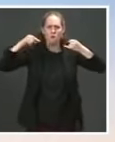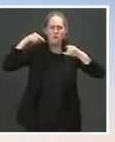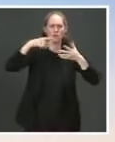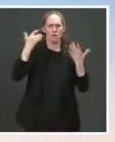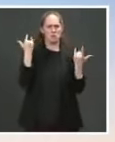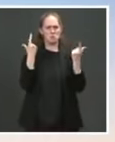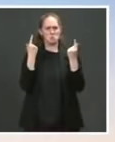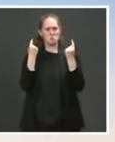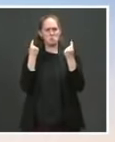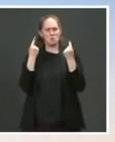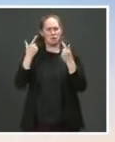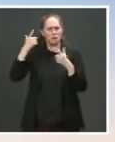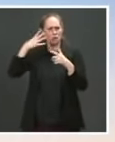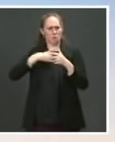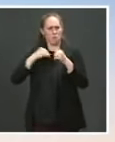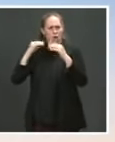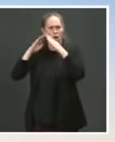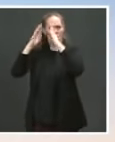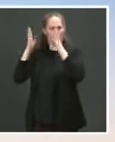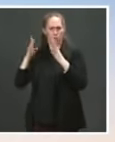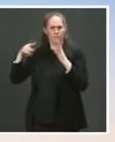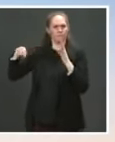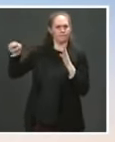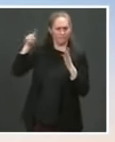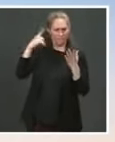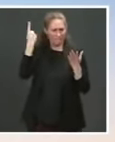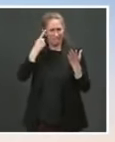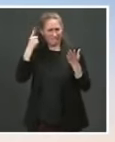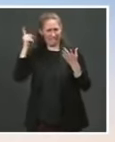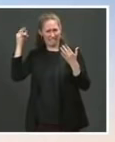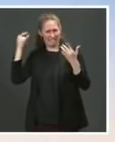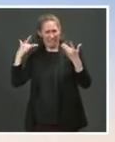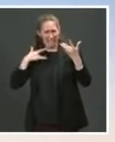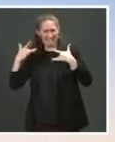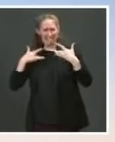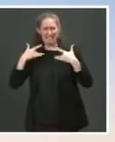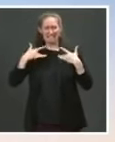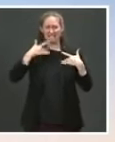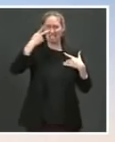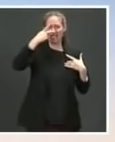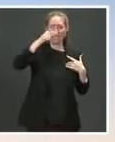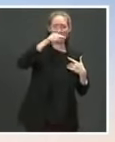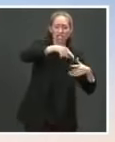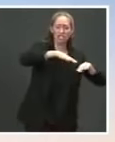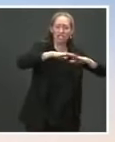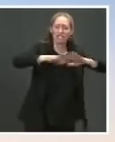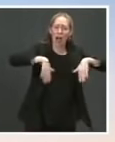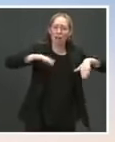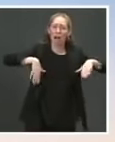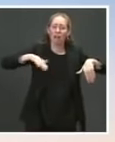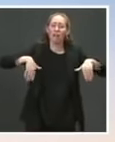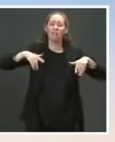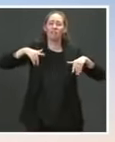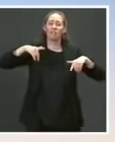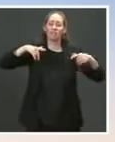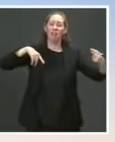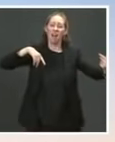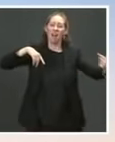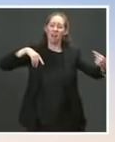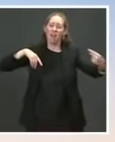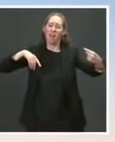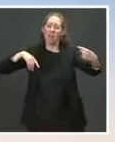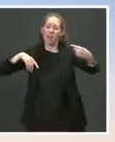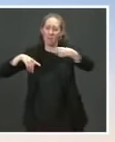any, or is the White House concerned, given the record number of children that have been making this track, that they are at greater